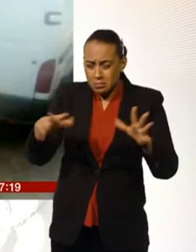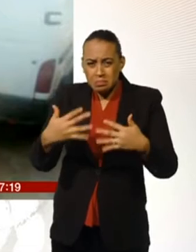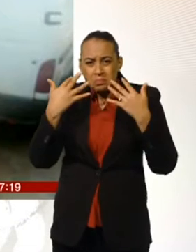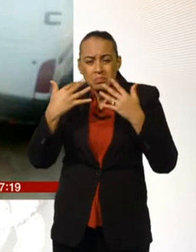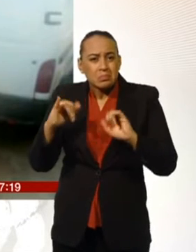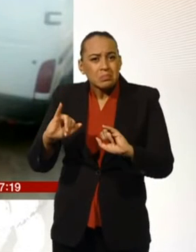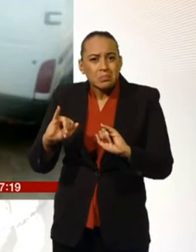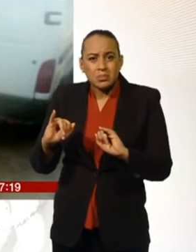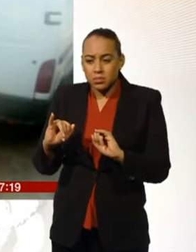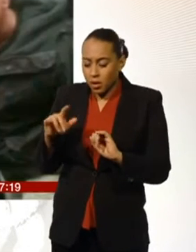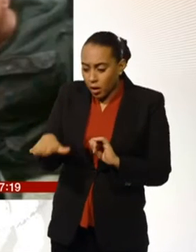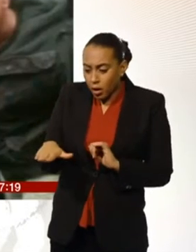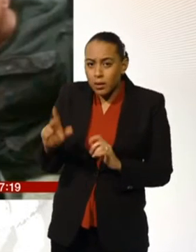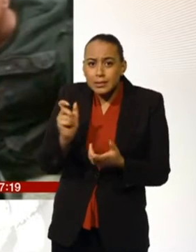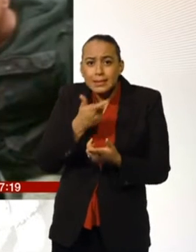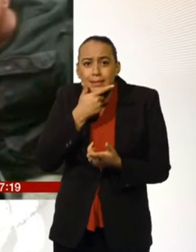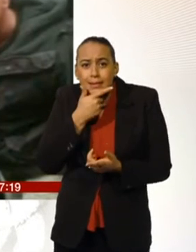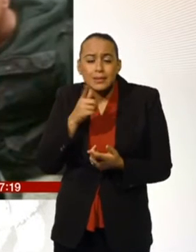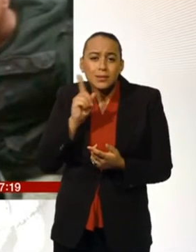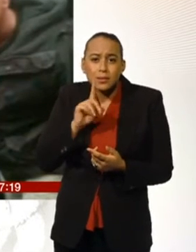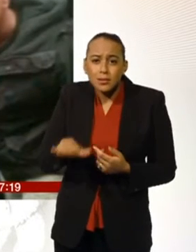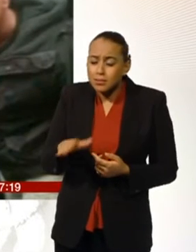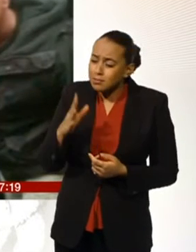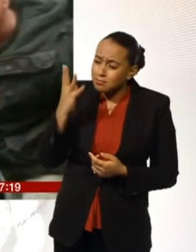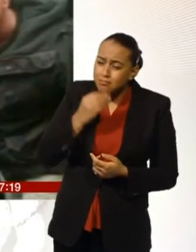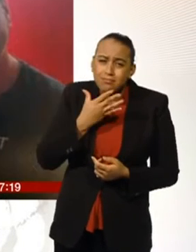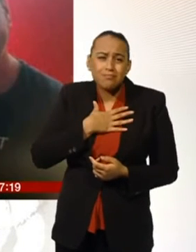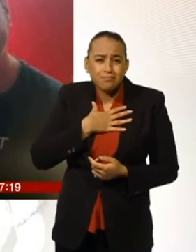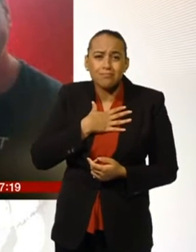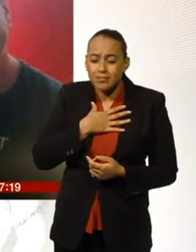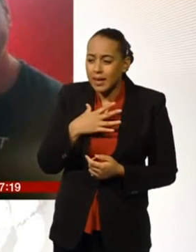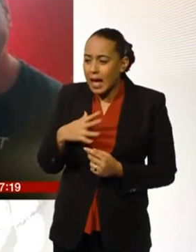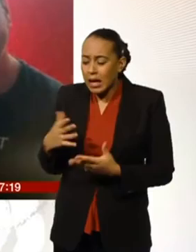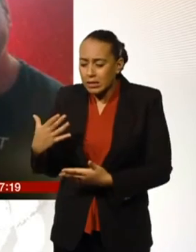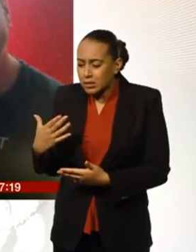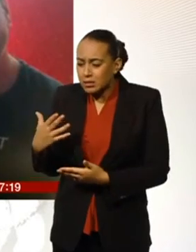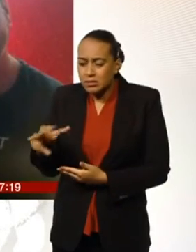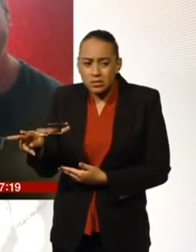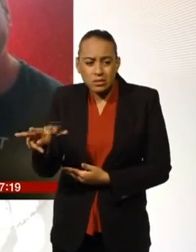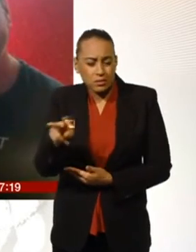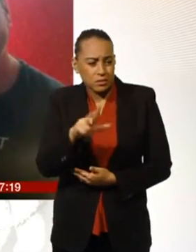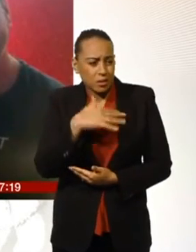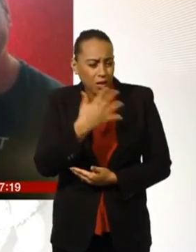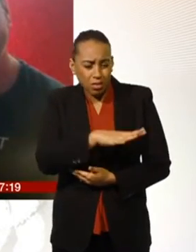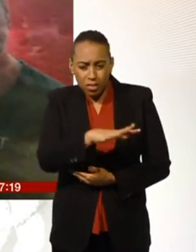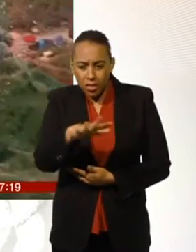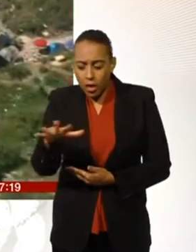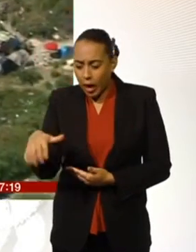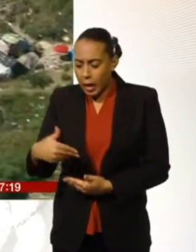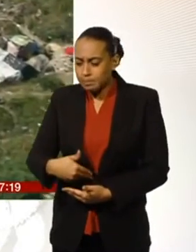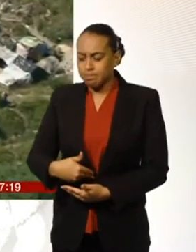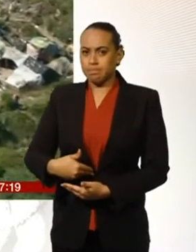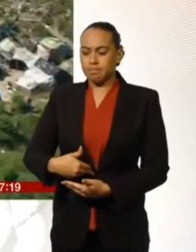of Brew, she's just such a lovely, happy, smiling kid. And you look around and you just see what she's living in and something just